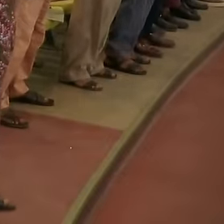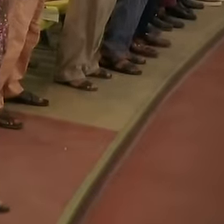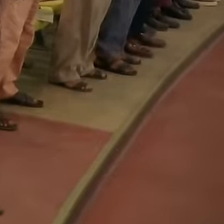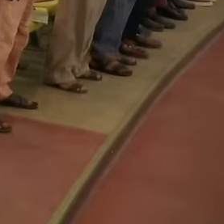Three configurations